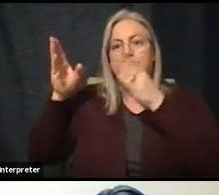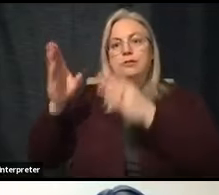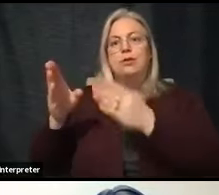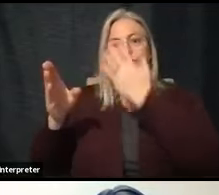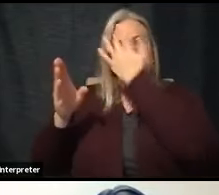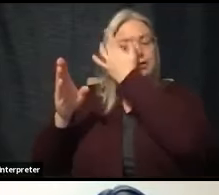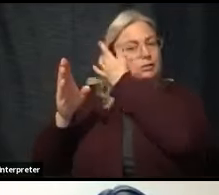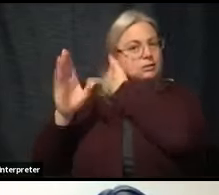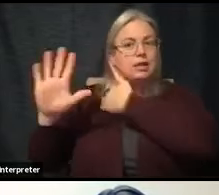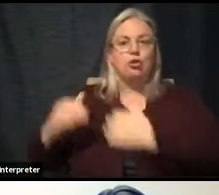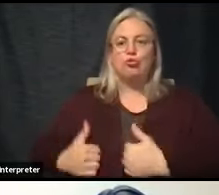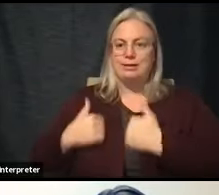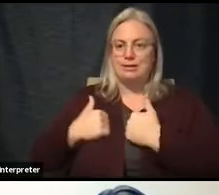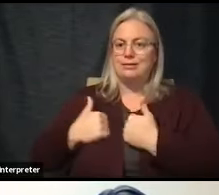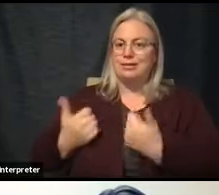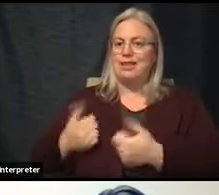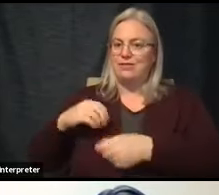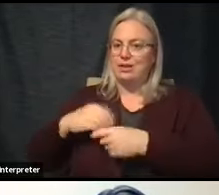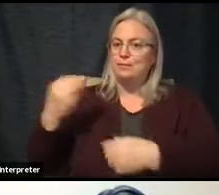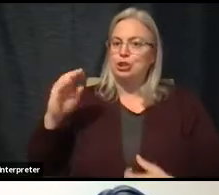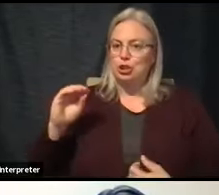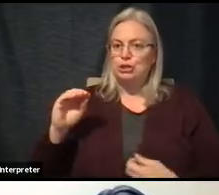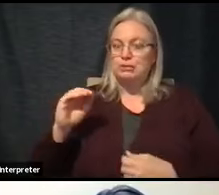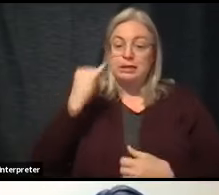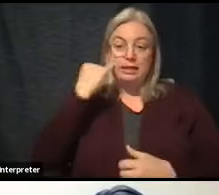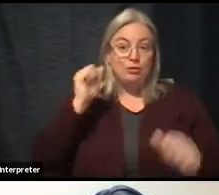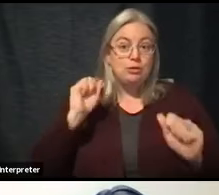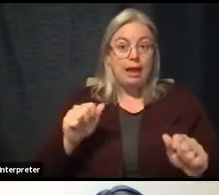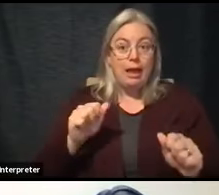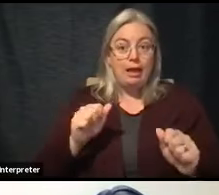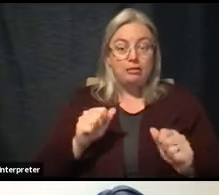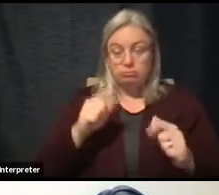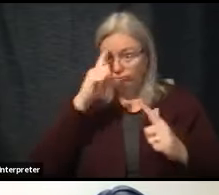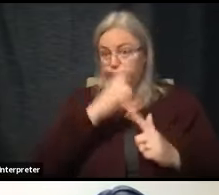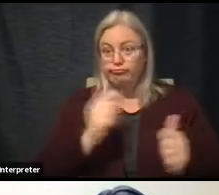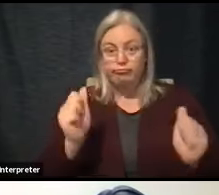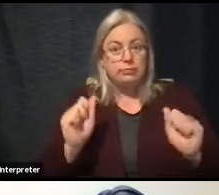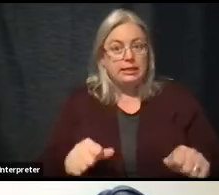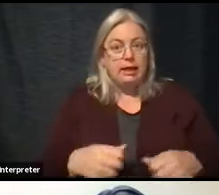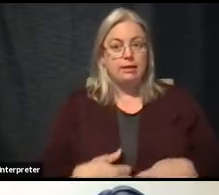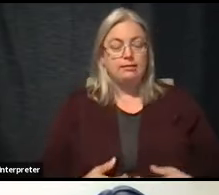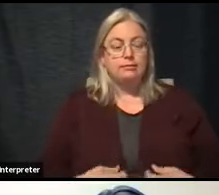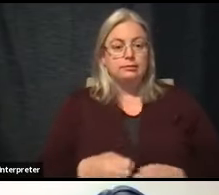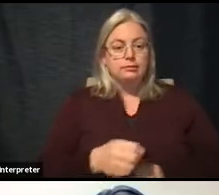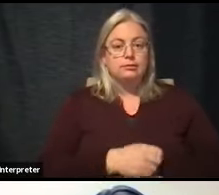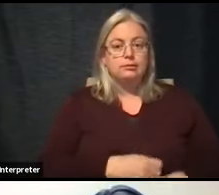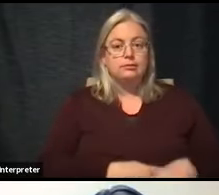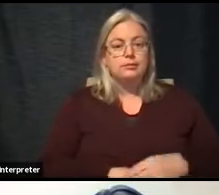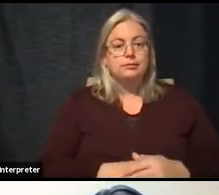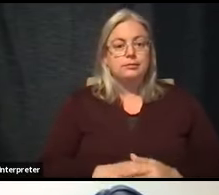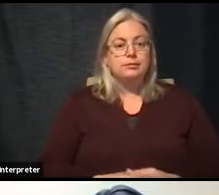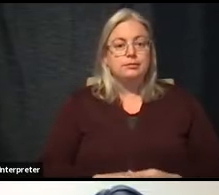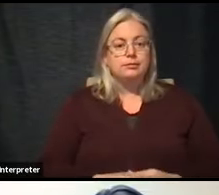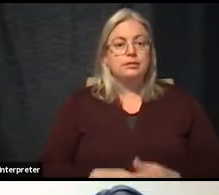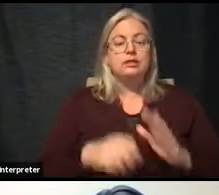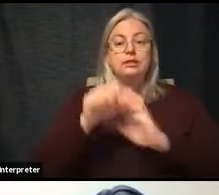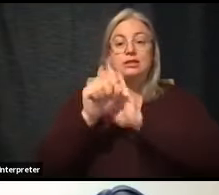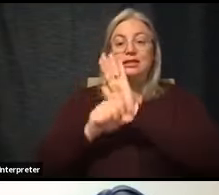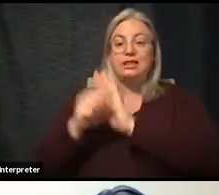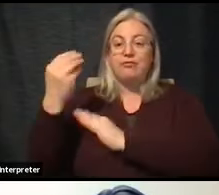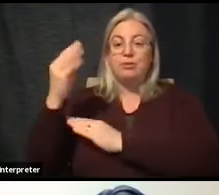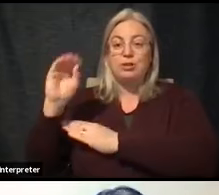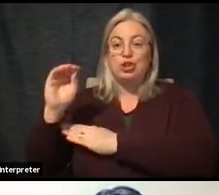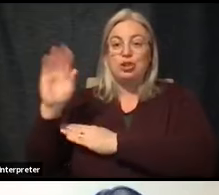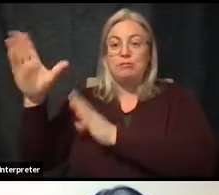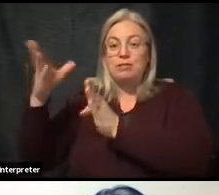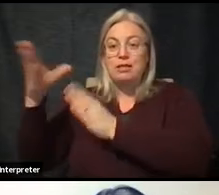that live there. And so, but if you're able to get it, please do. But the plan for the state of Missouri is